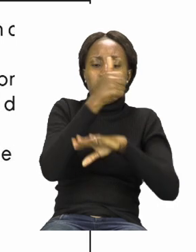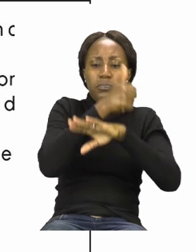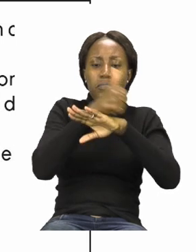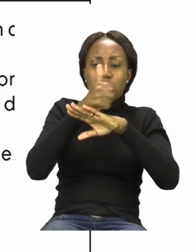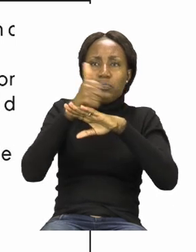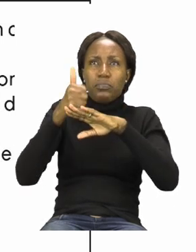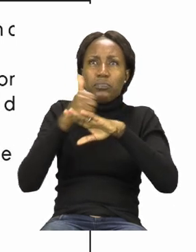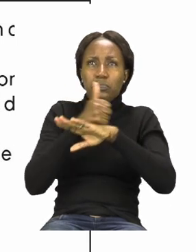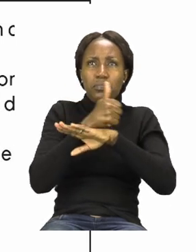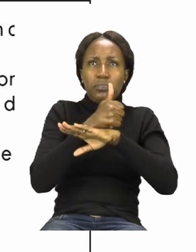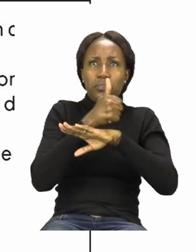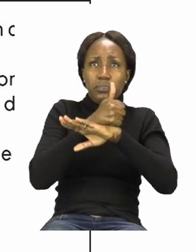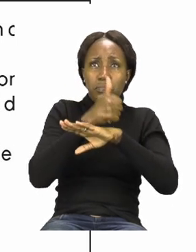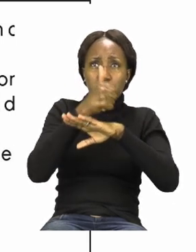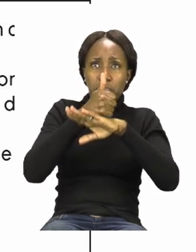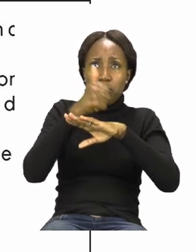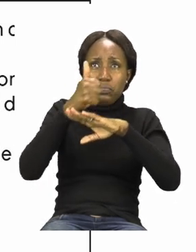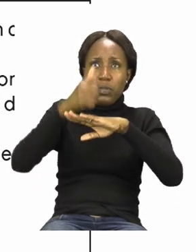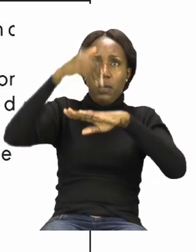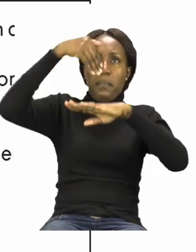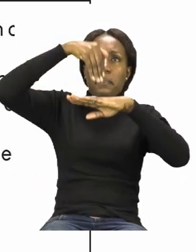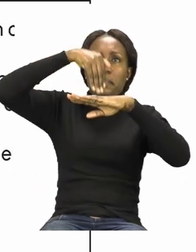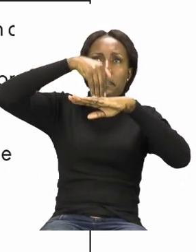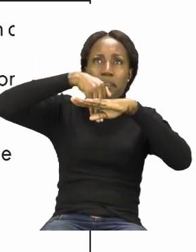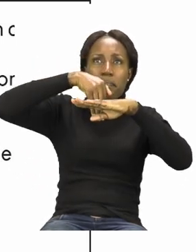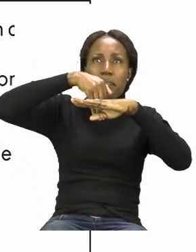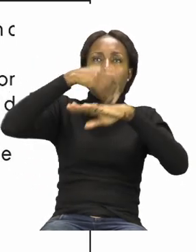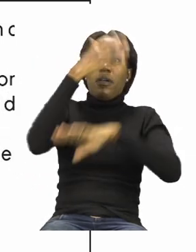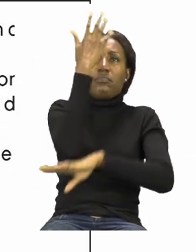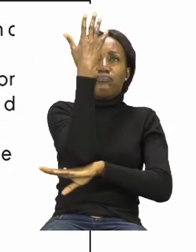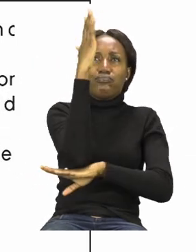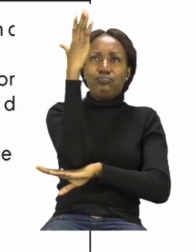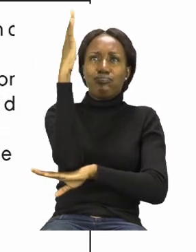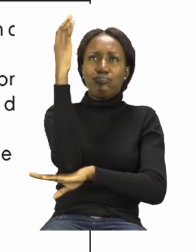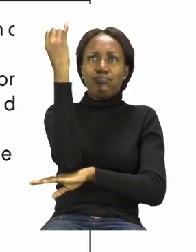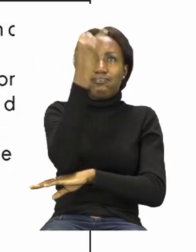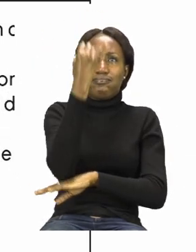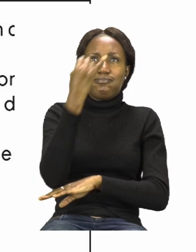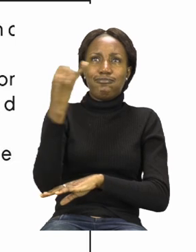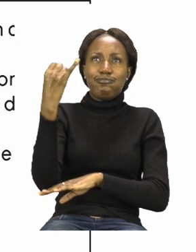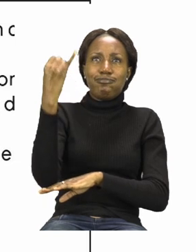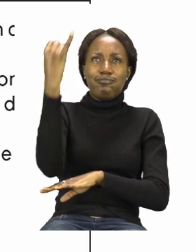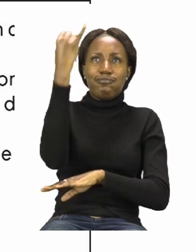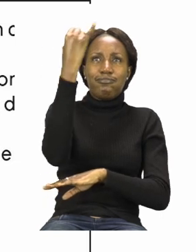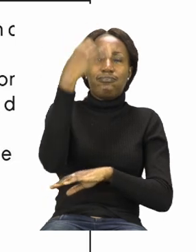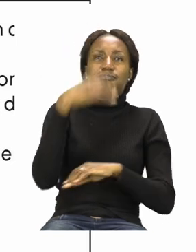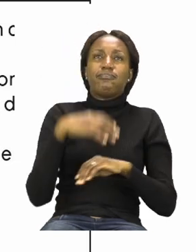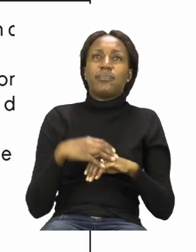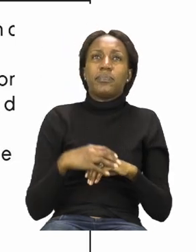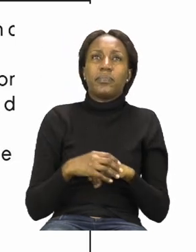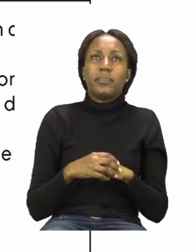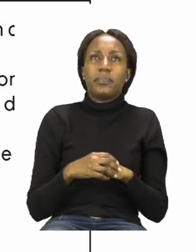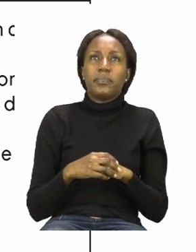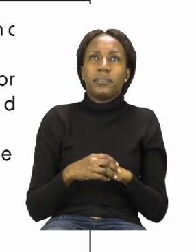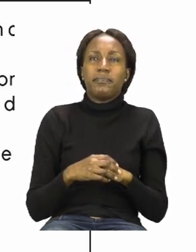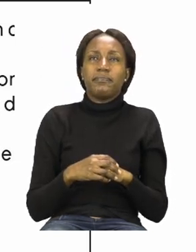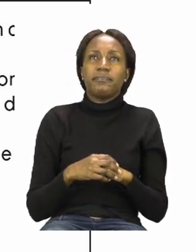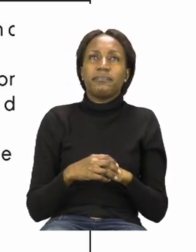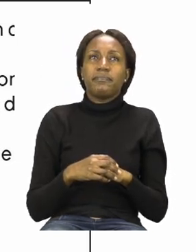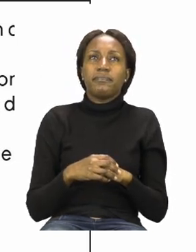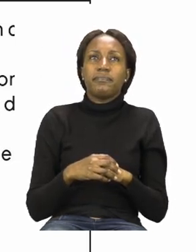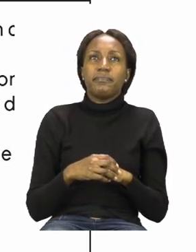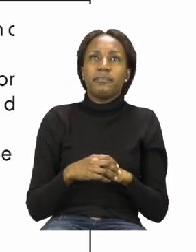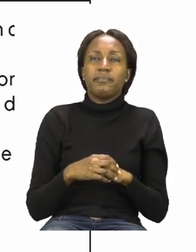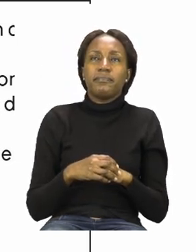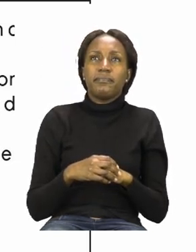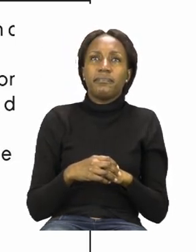Behind means the back off. So your tree must not be next to the bench or close to the dog